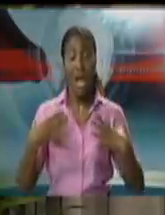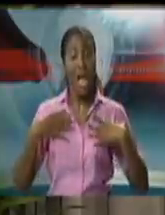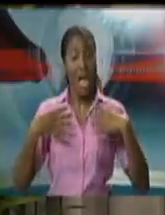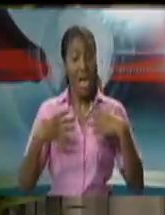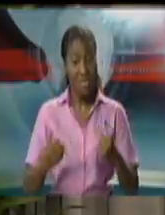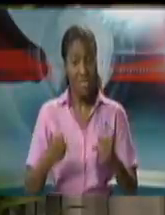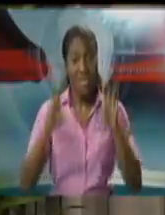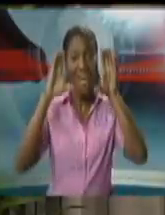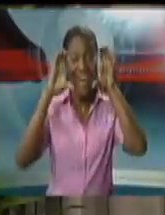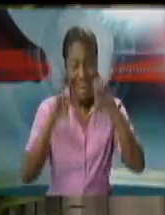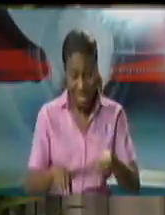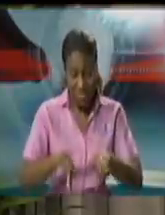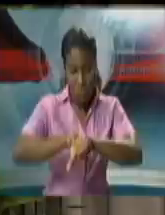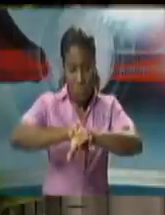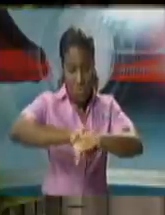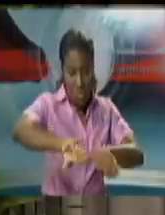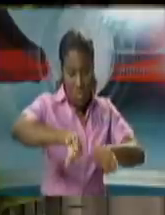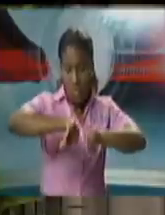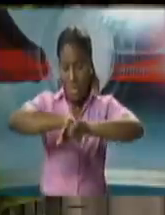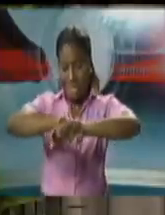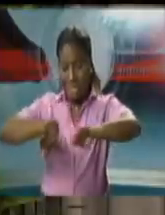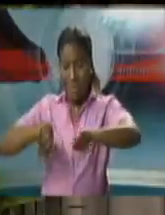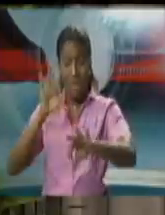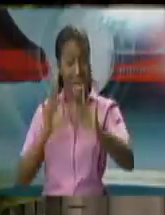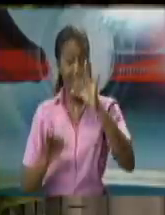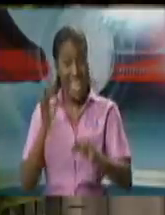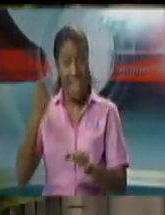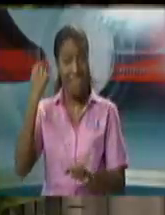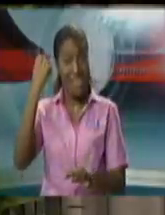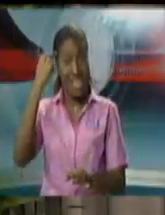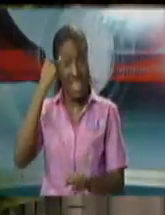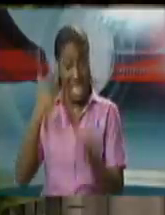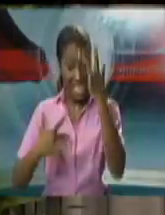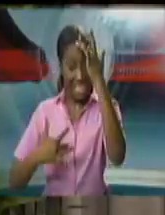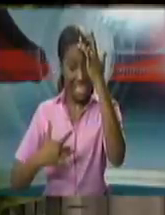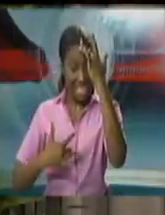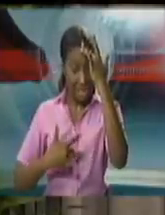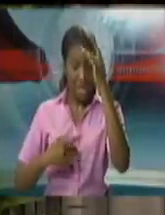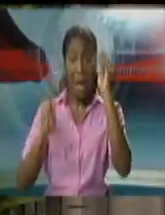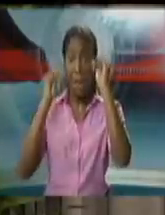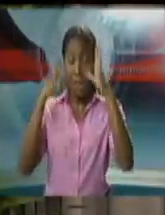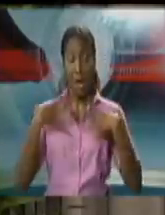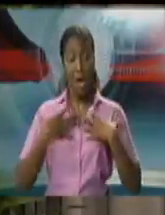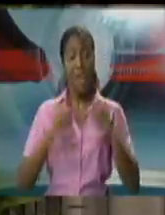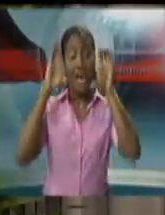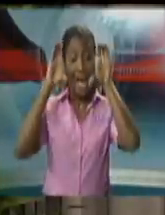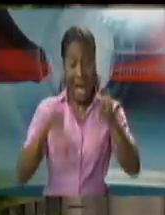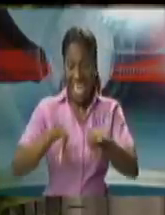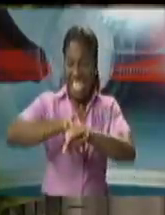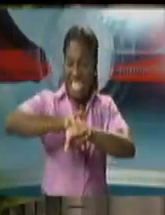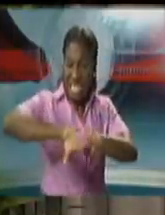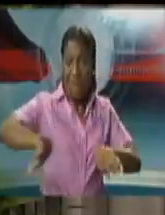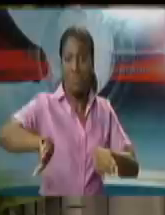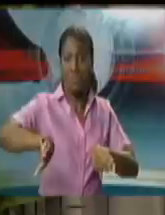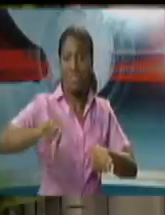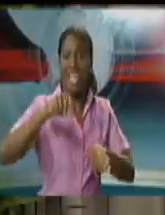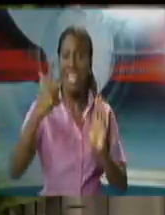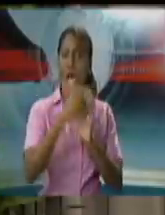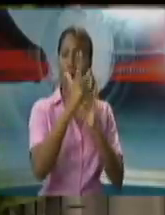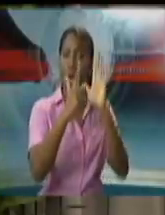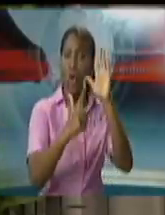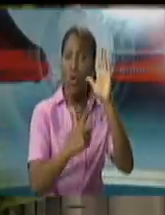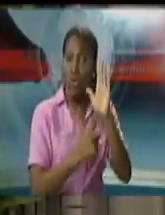word in a very general sense in communicating with the public. These public health ordinance laws run